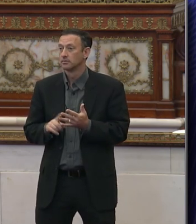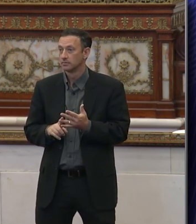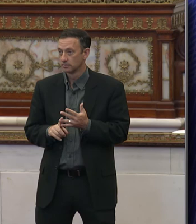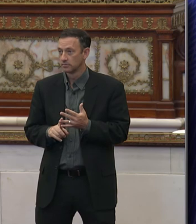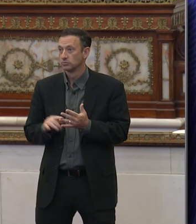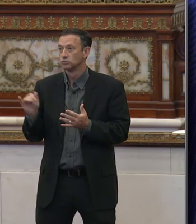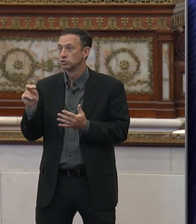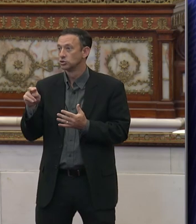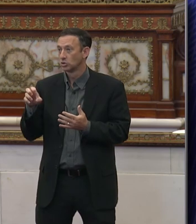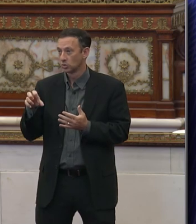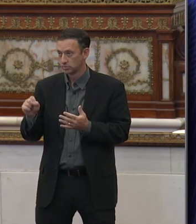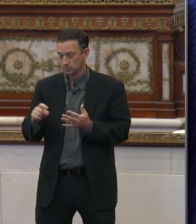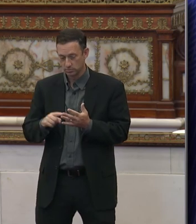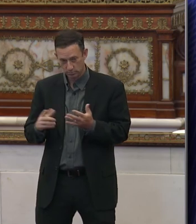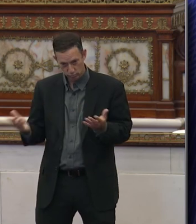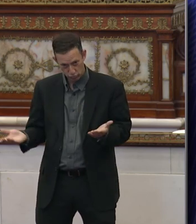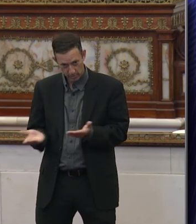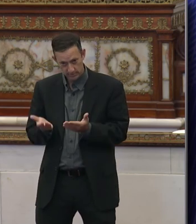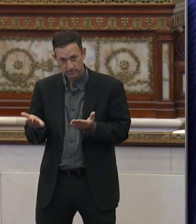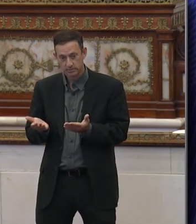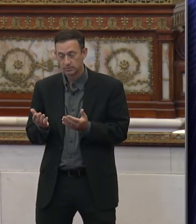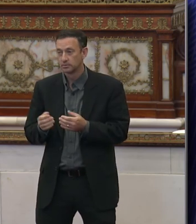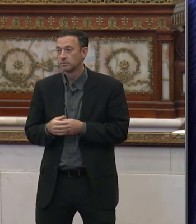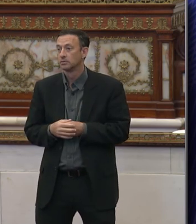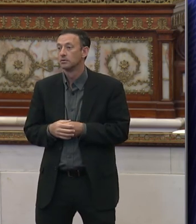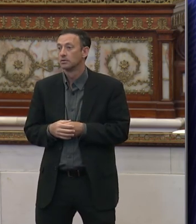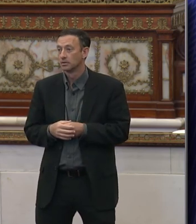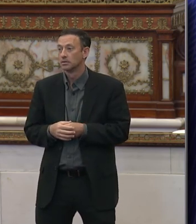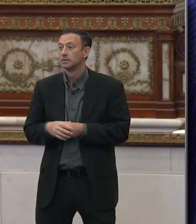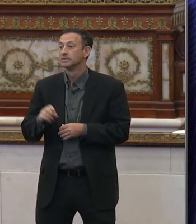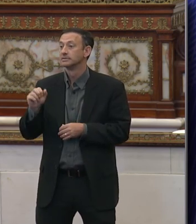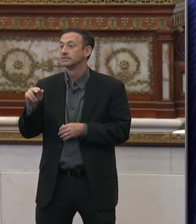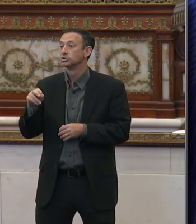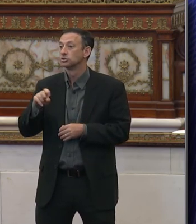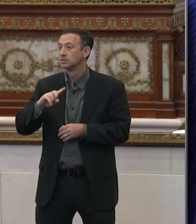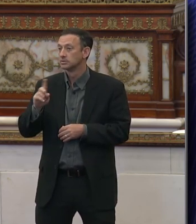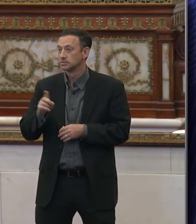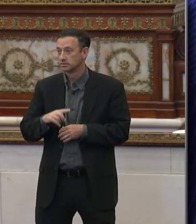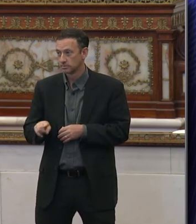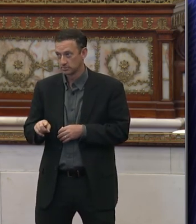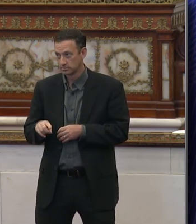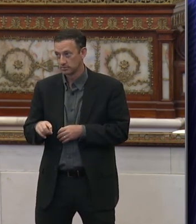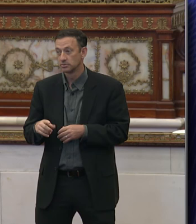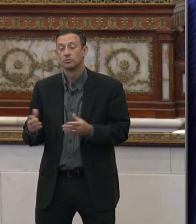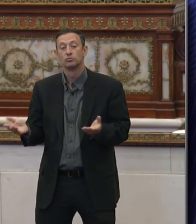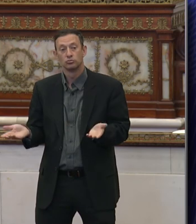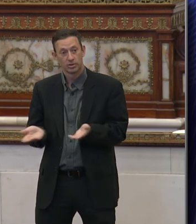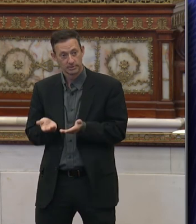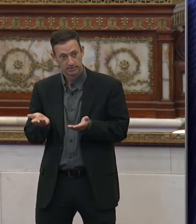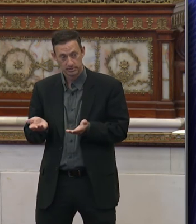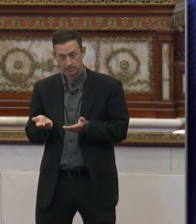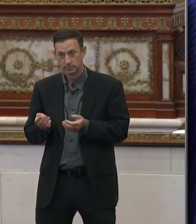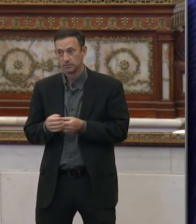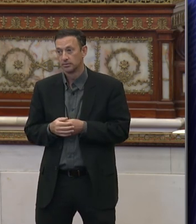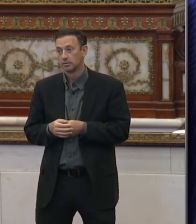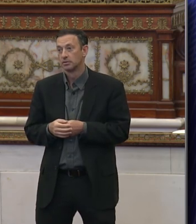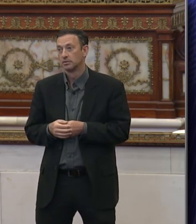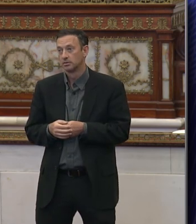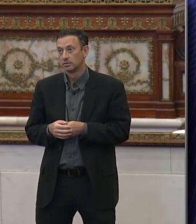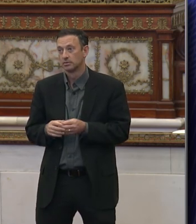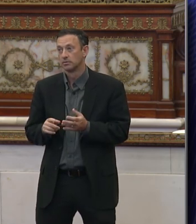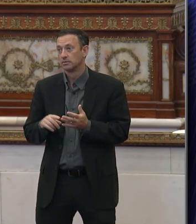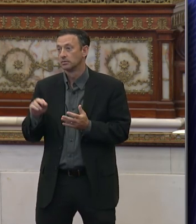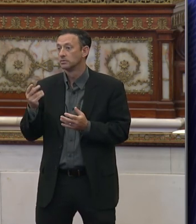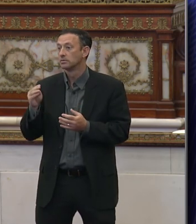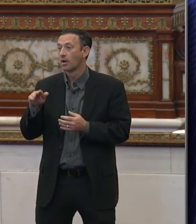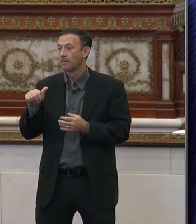Councilmember Jones. Present. Councilmember Sanchez. Present. Councilmember